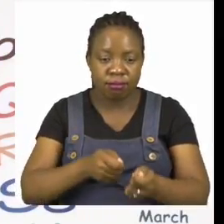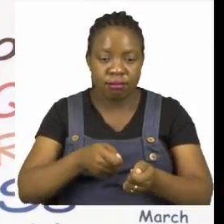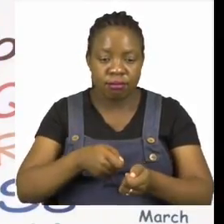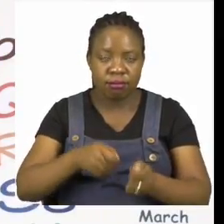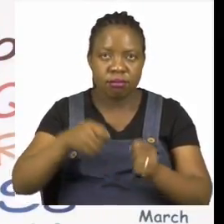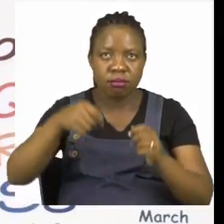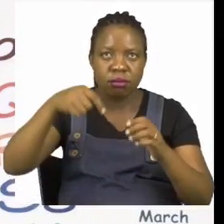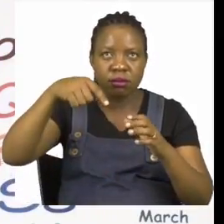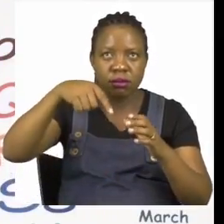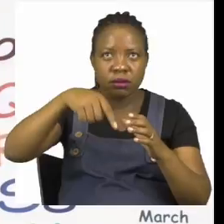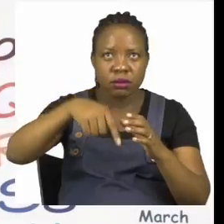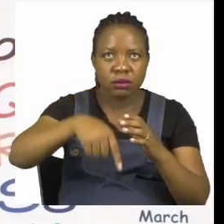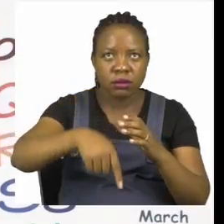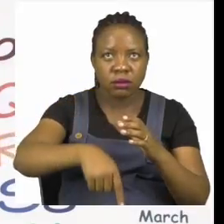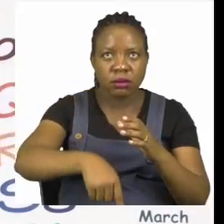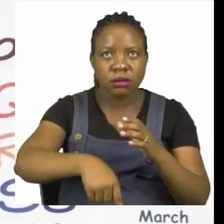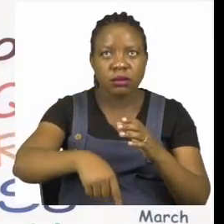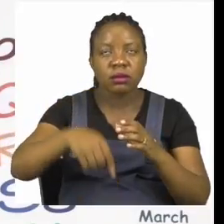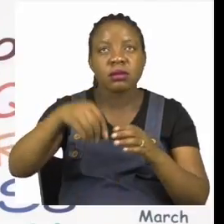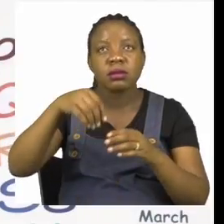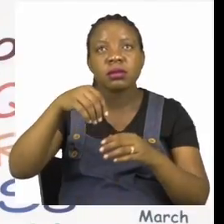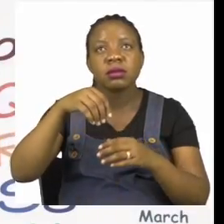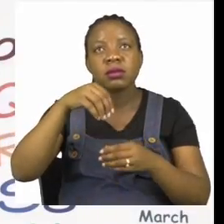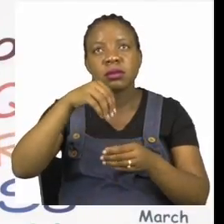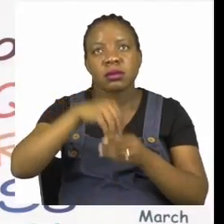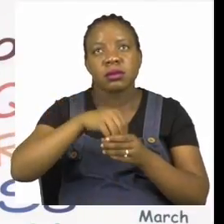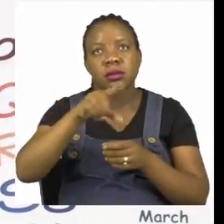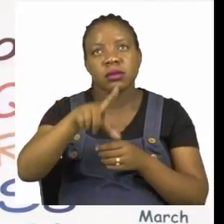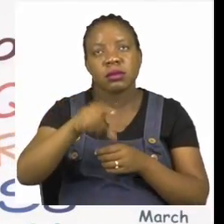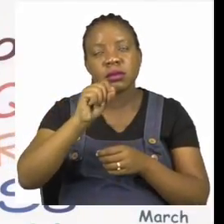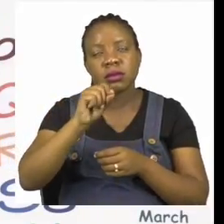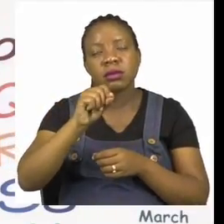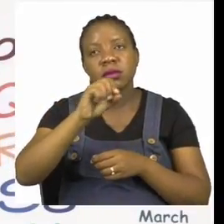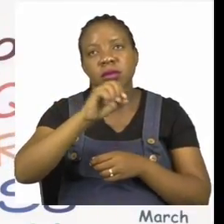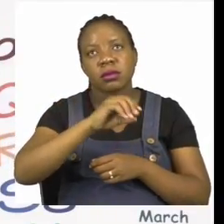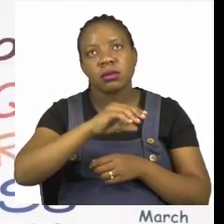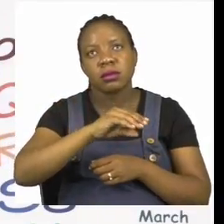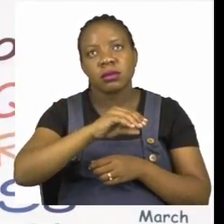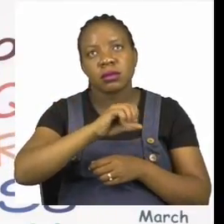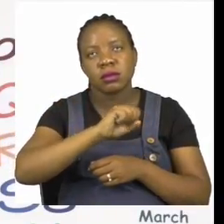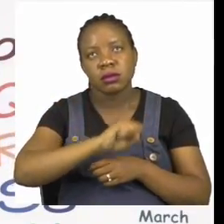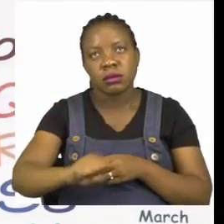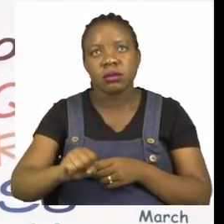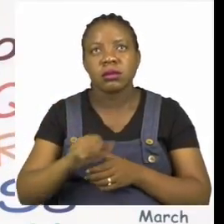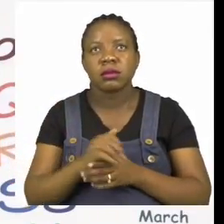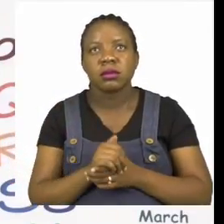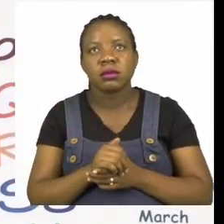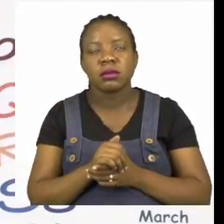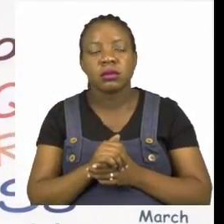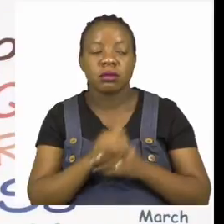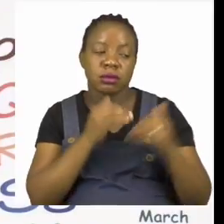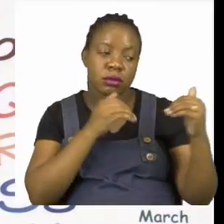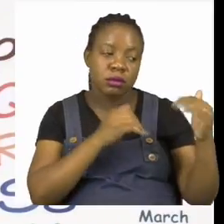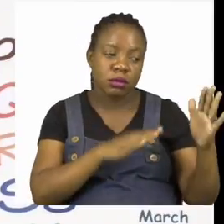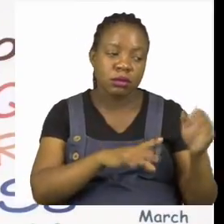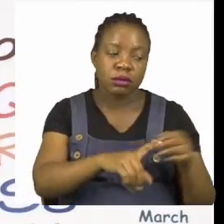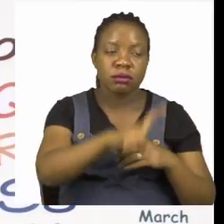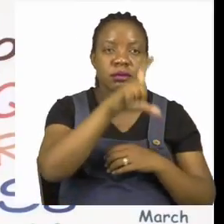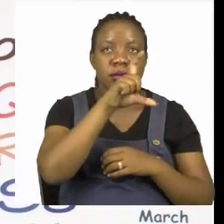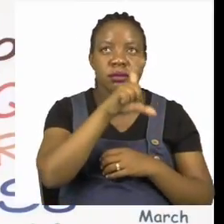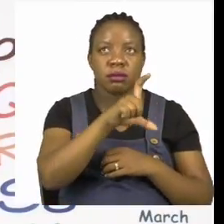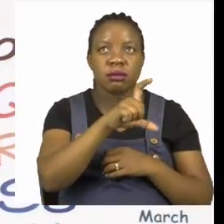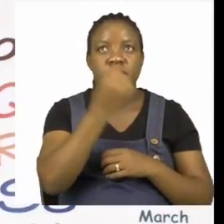soil. Don't forget to put your full stop and your capital letter as well at the beginning. Then